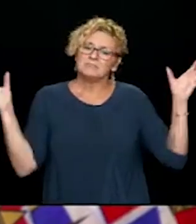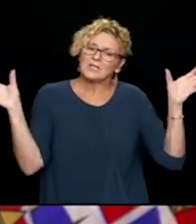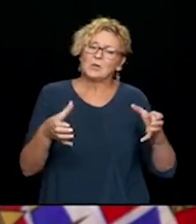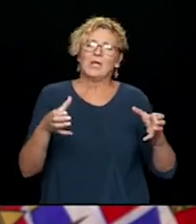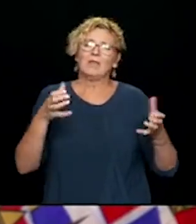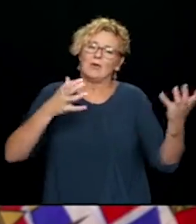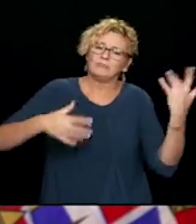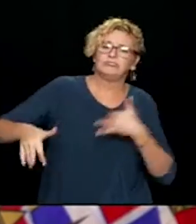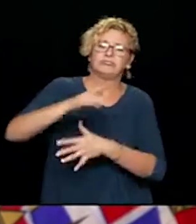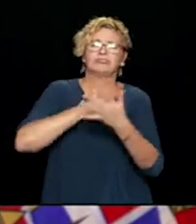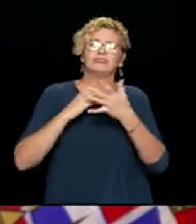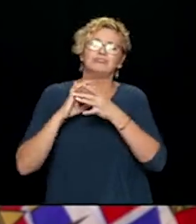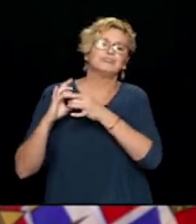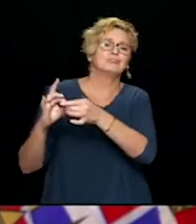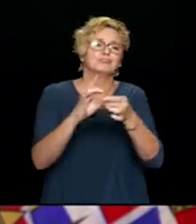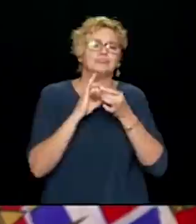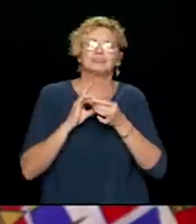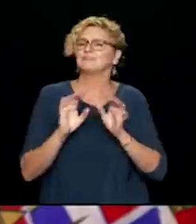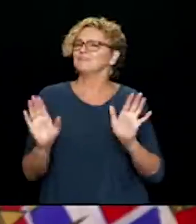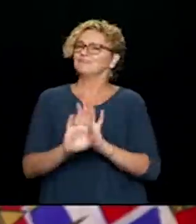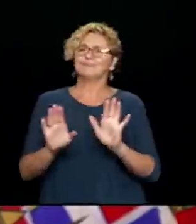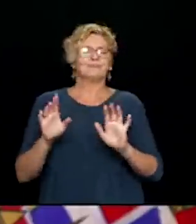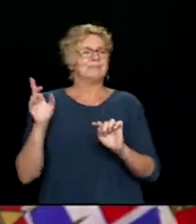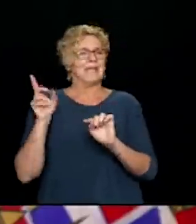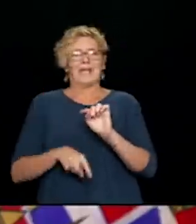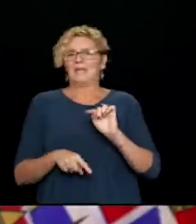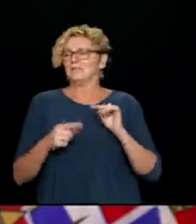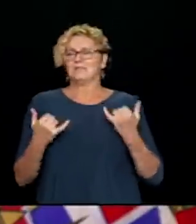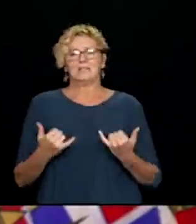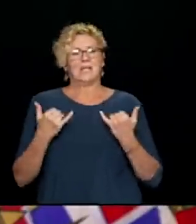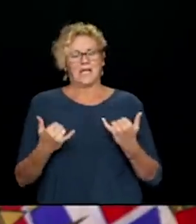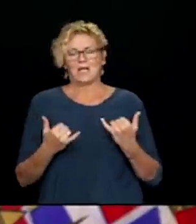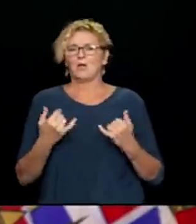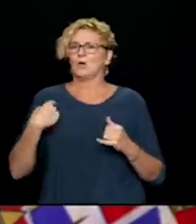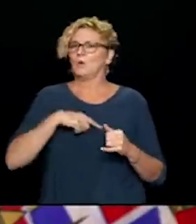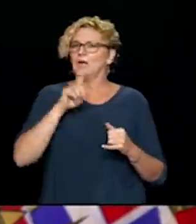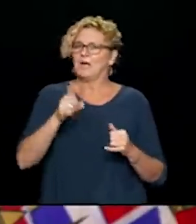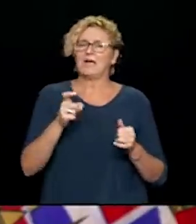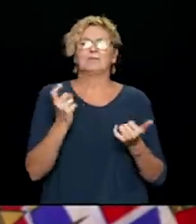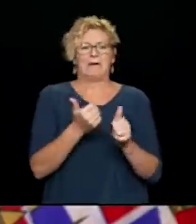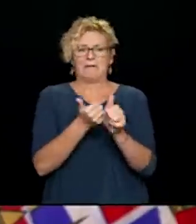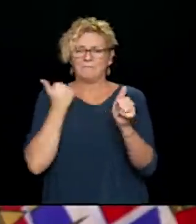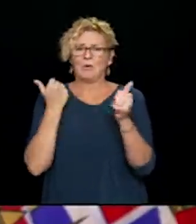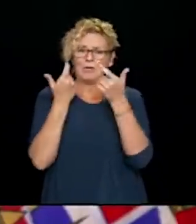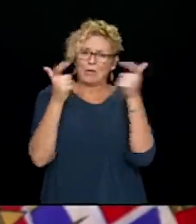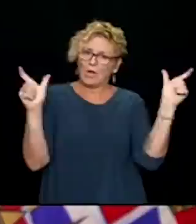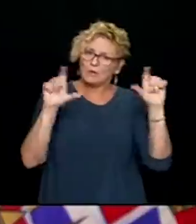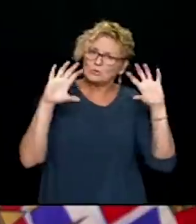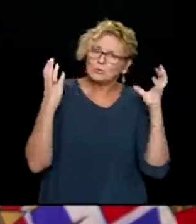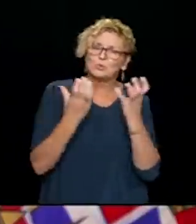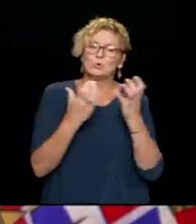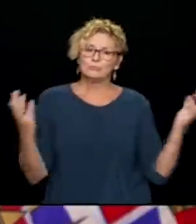interaction. We need to go back to our basics now. We need to find ways to celebrate it include